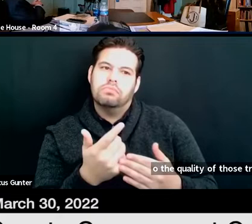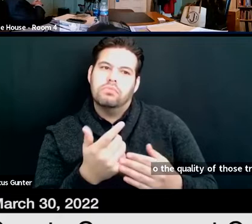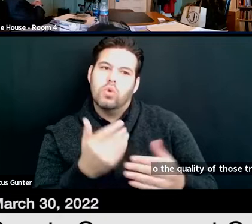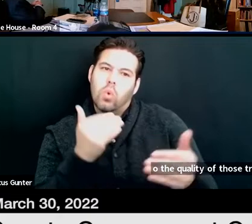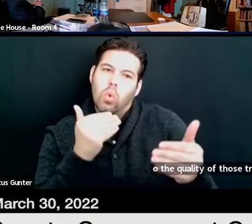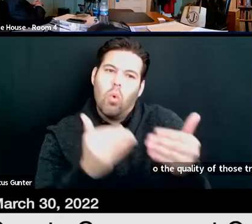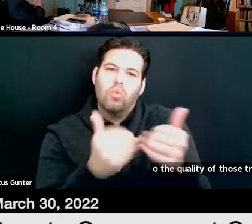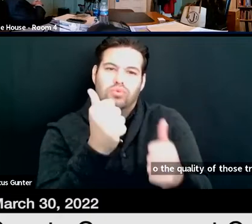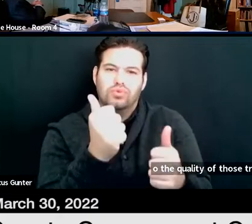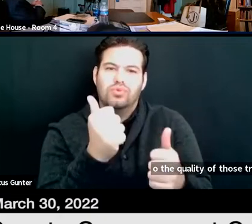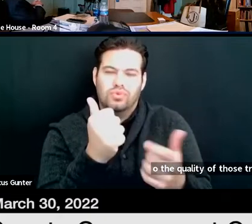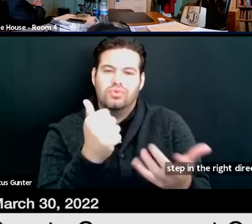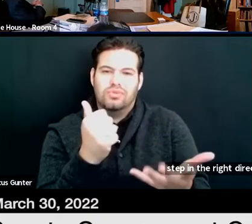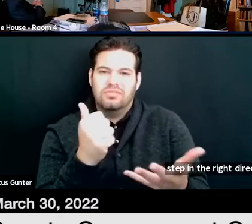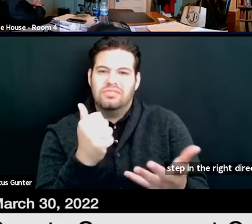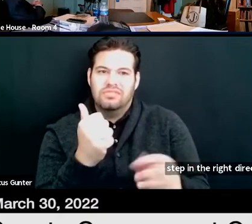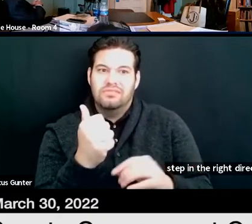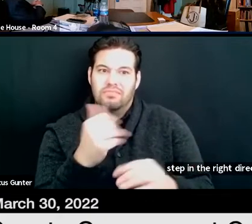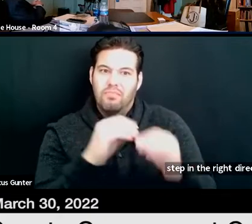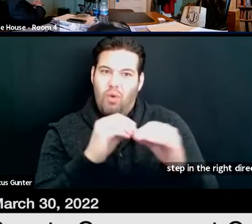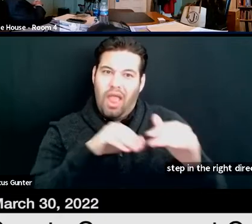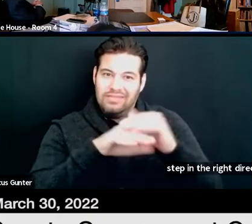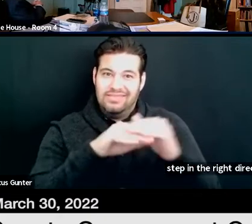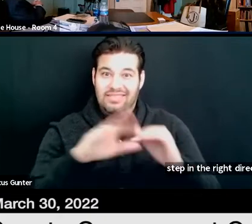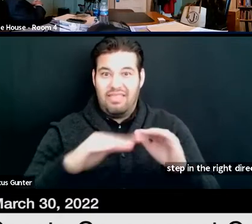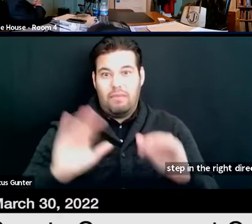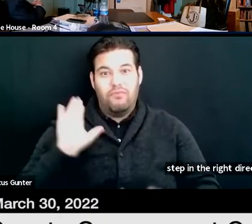to where we were in the last handful of years.